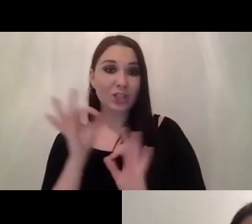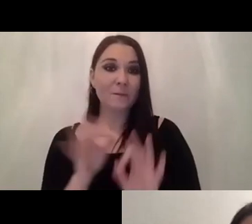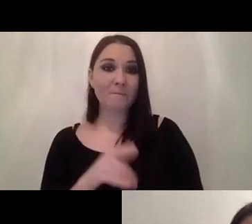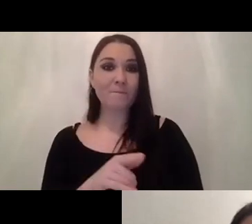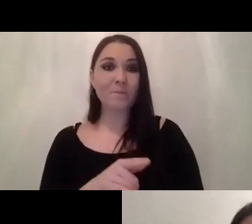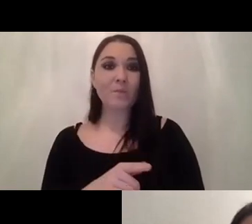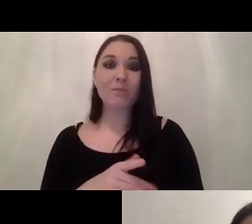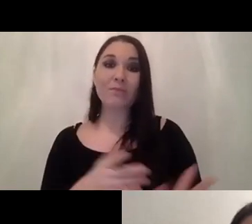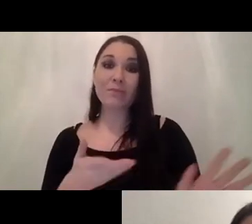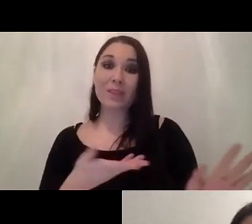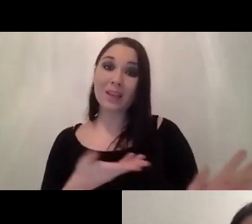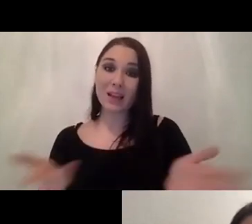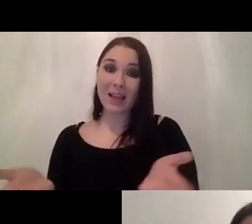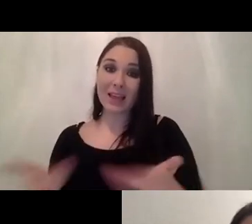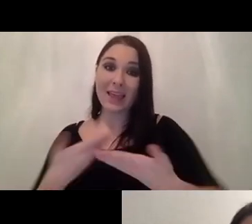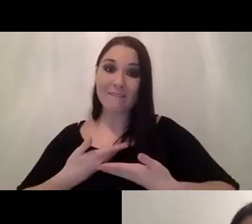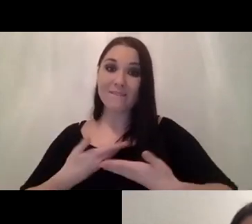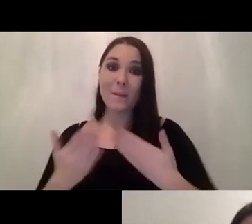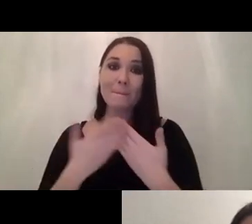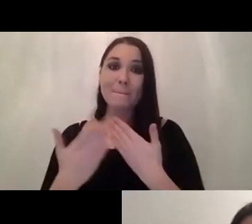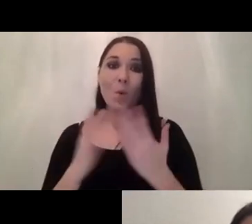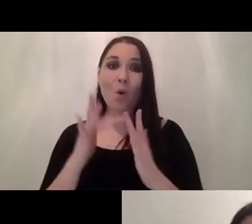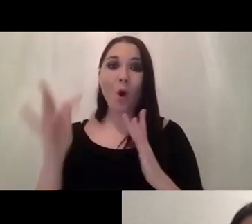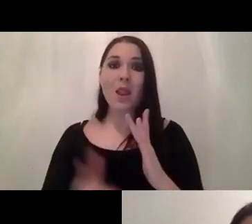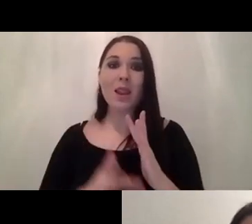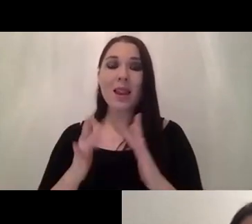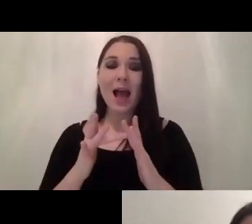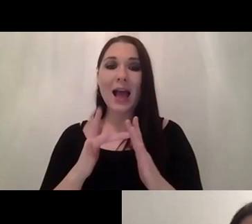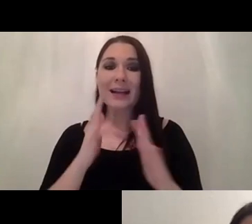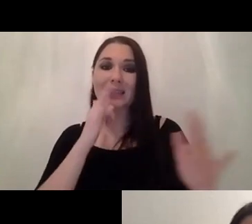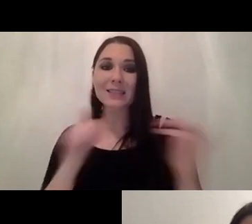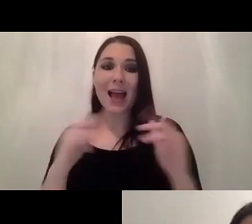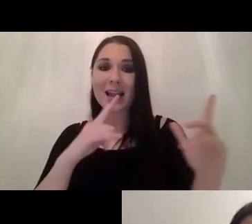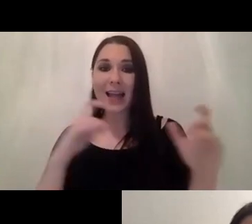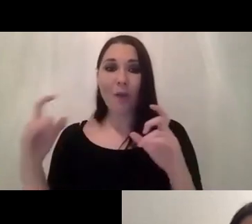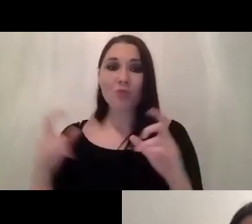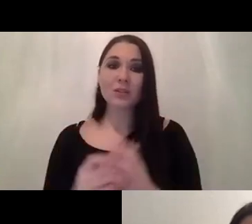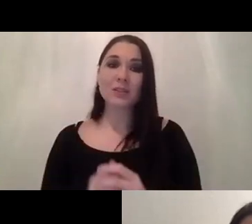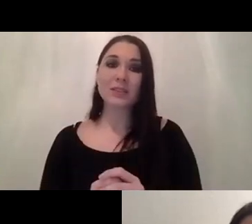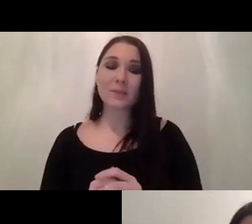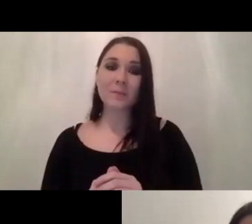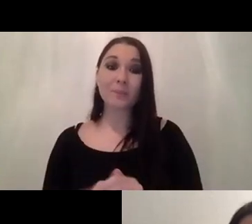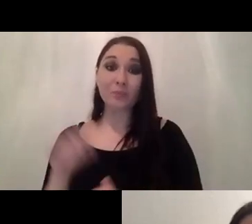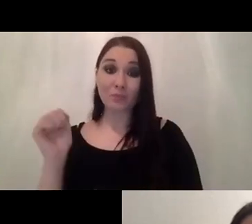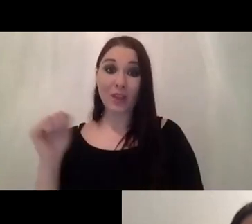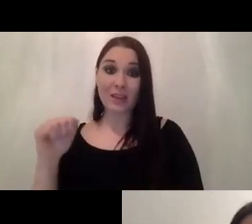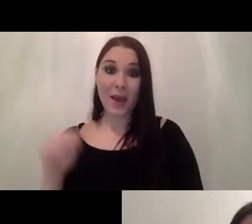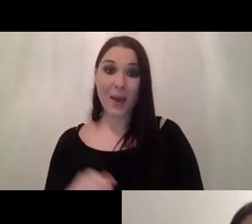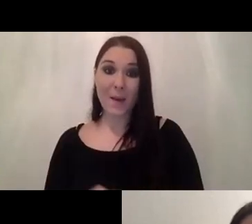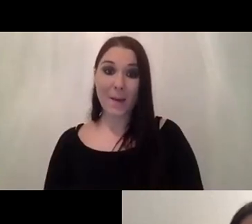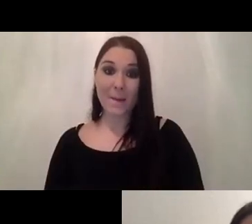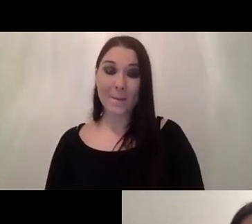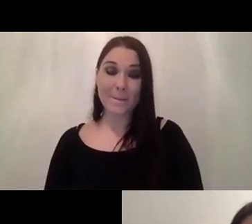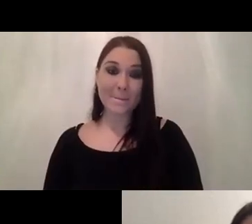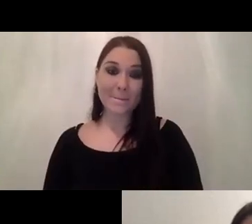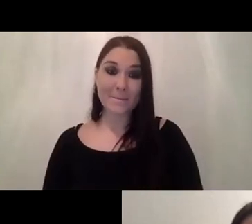give any more information on line scan cameras yeah sure um well the